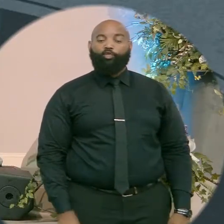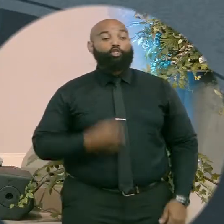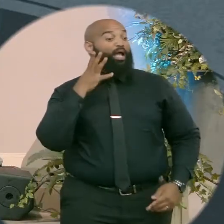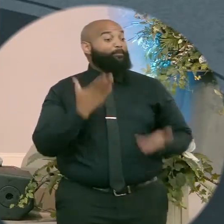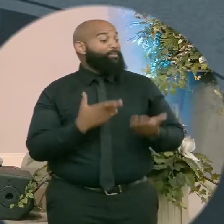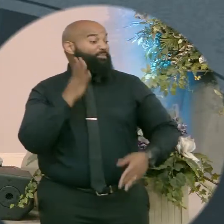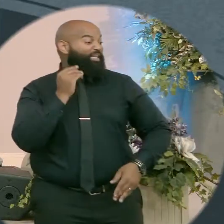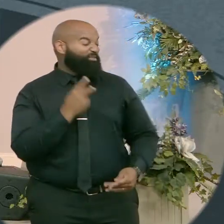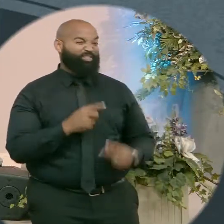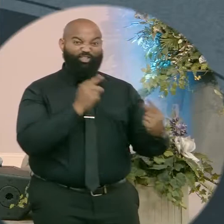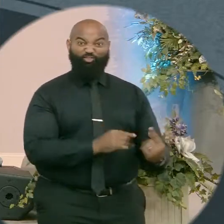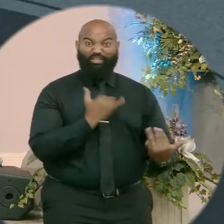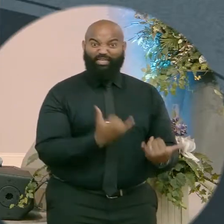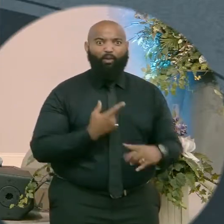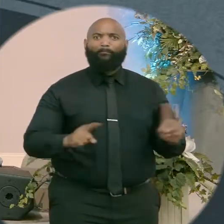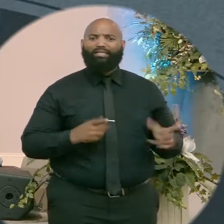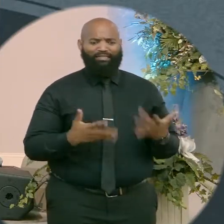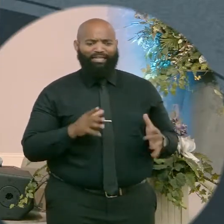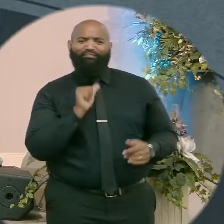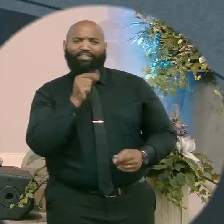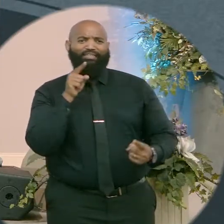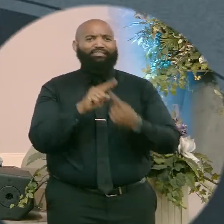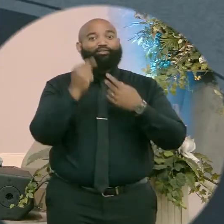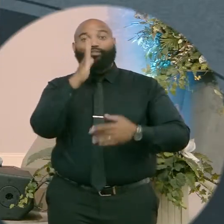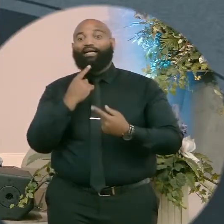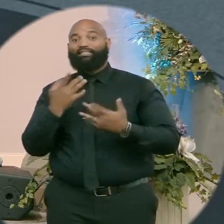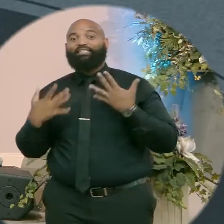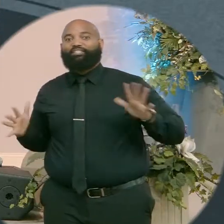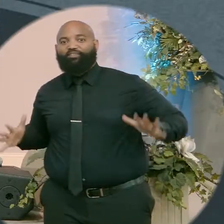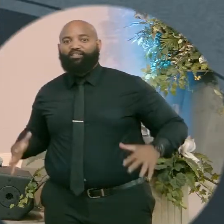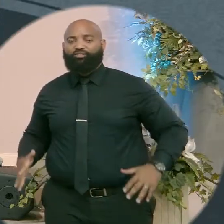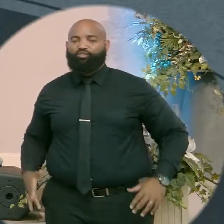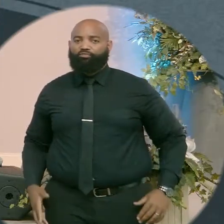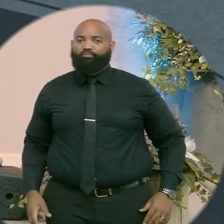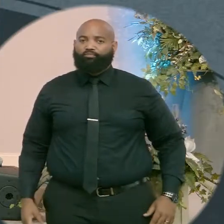going through, but this thing ain't over until God says it's over.